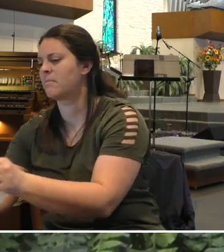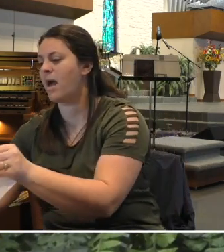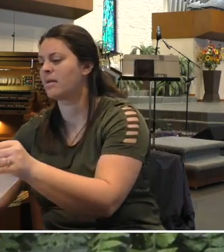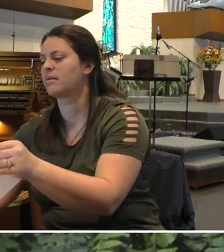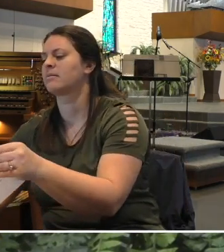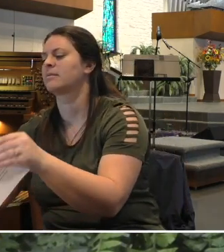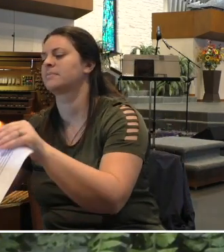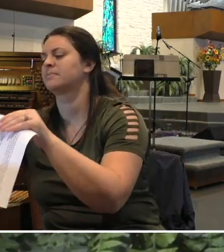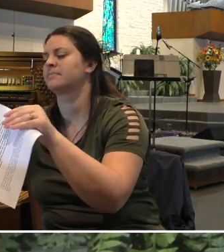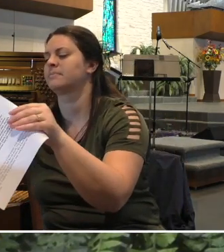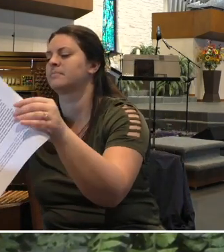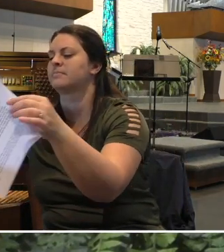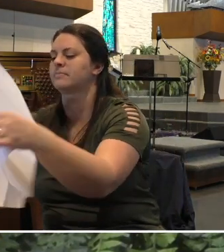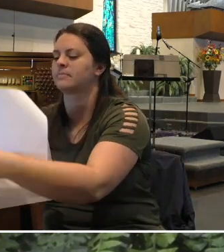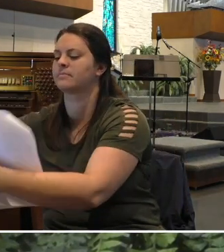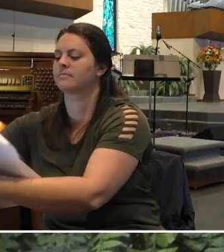too.